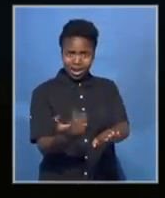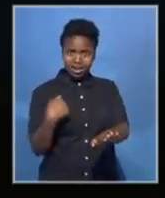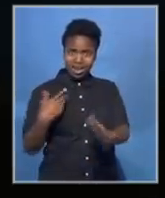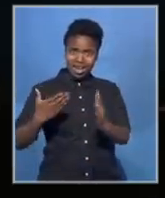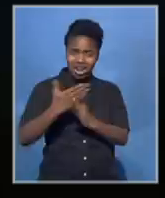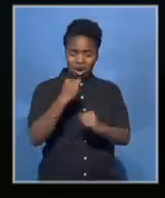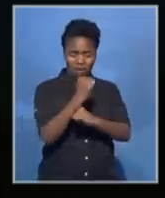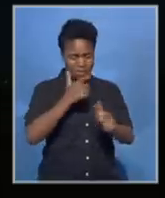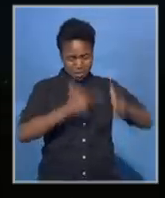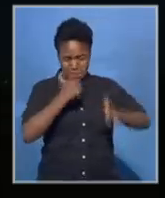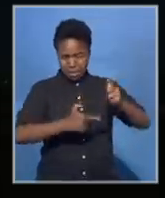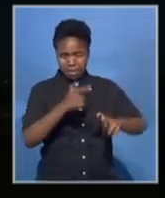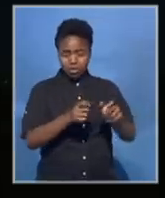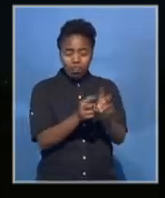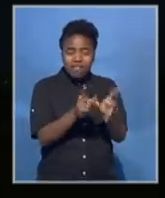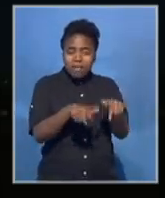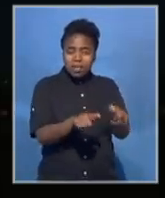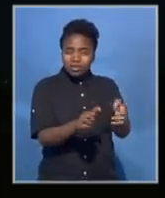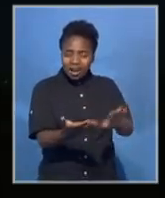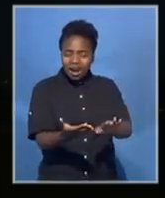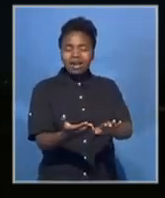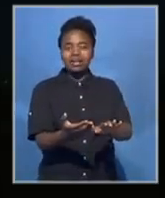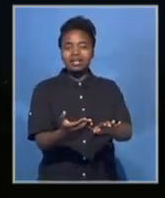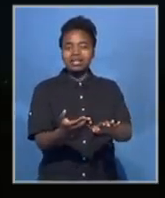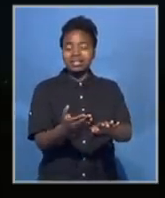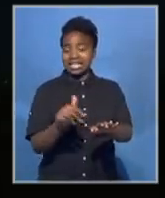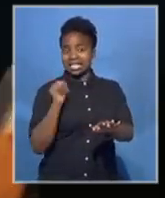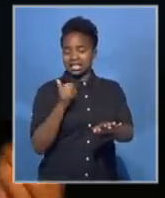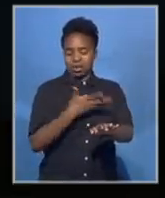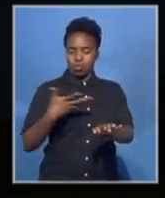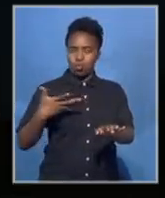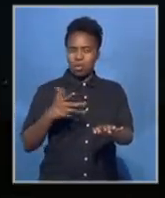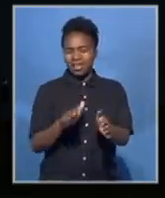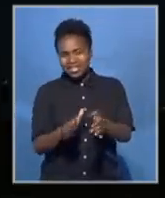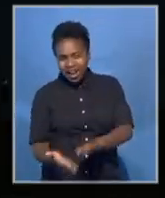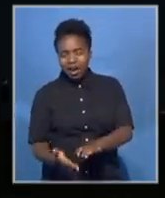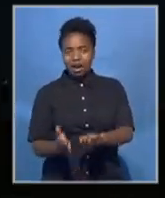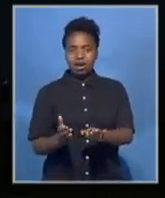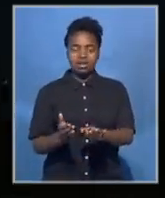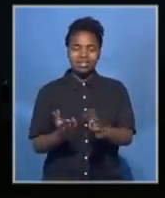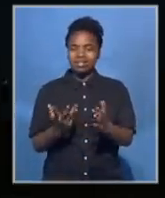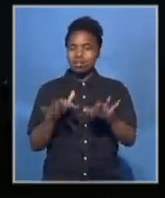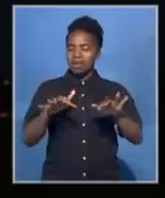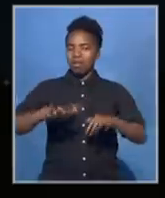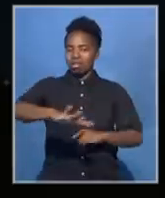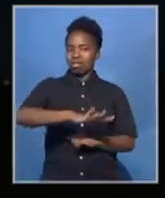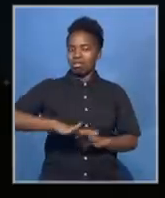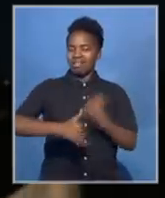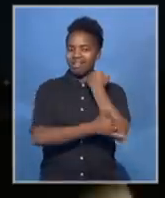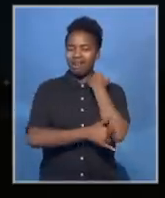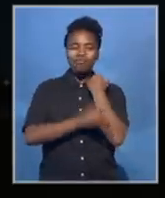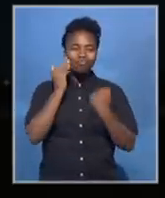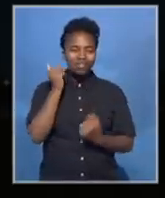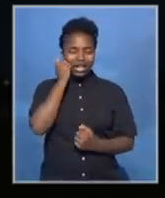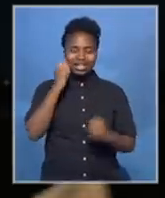attacks. And then we got reports that the police had come here and the media, and everyone is hot-footed out to this part of